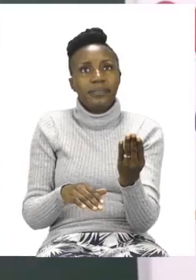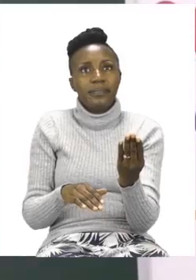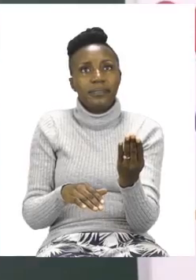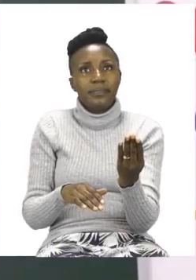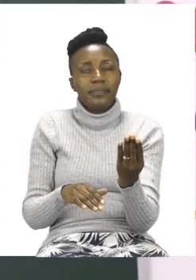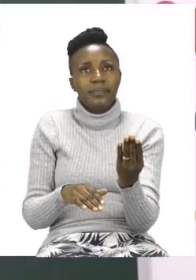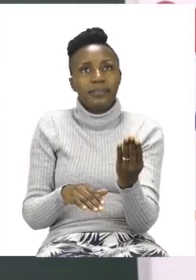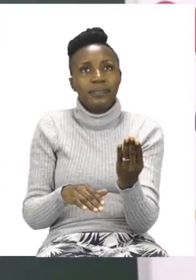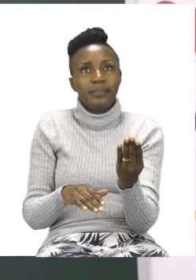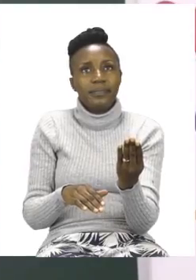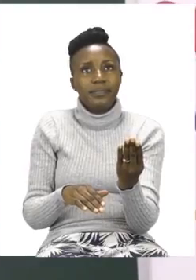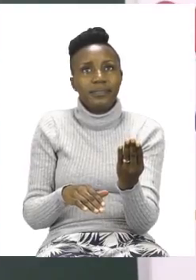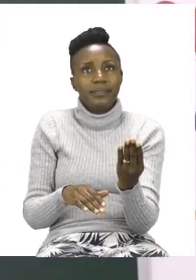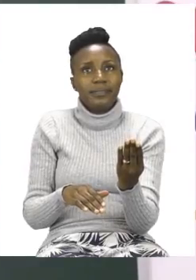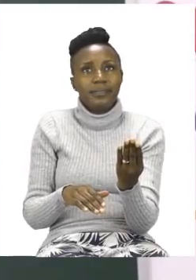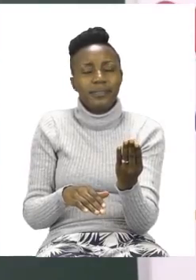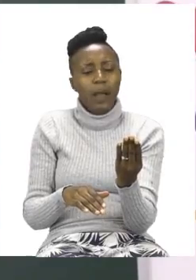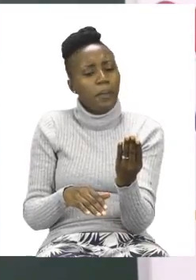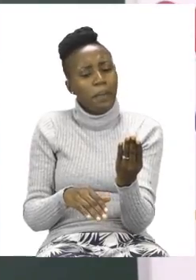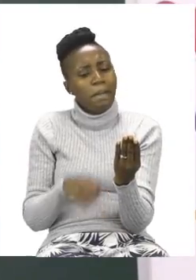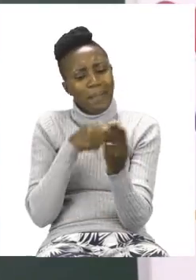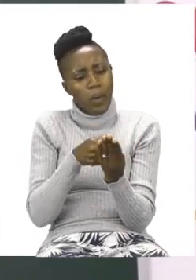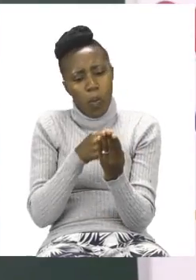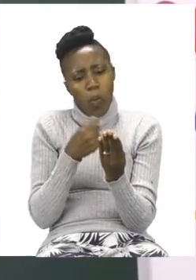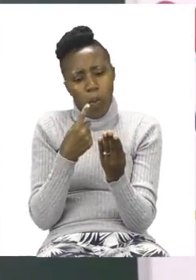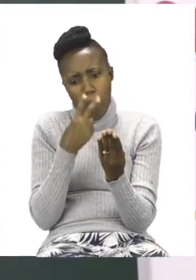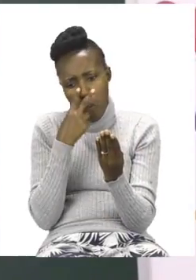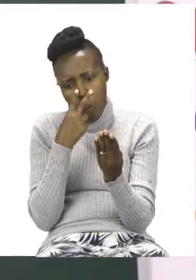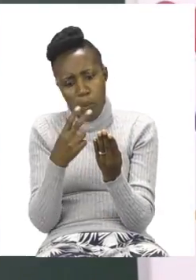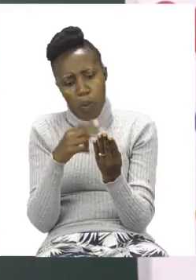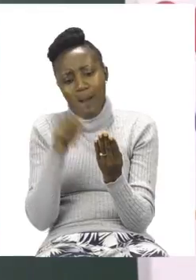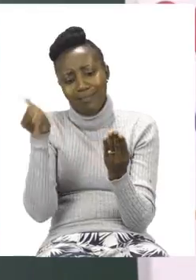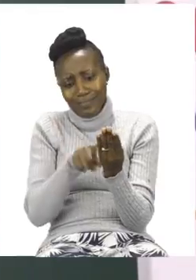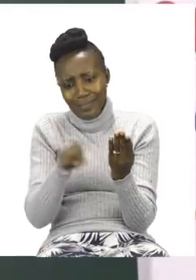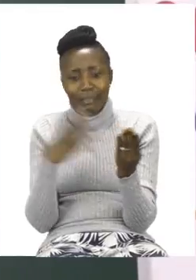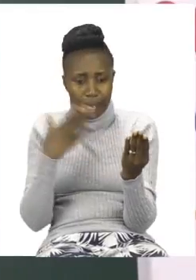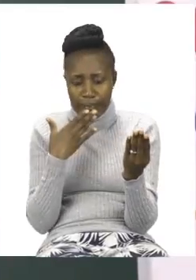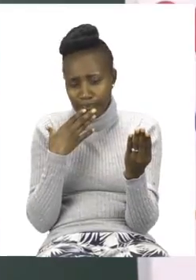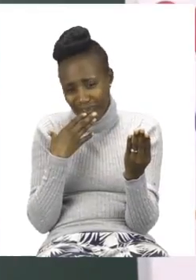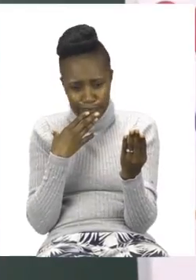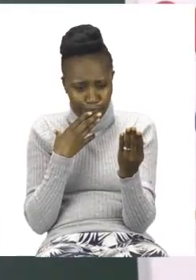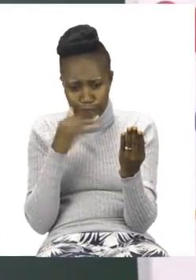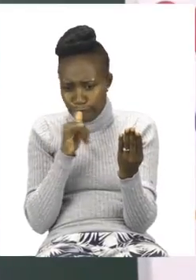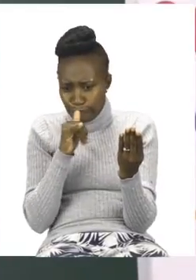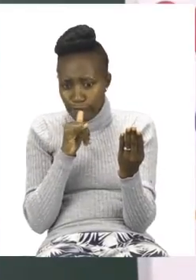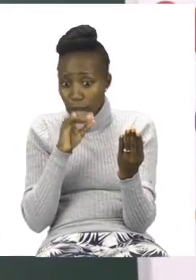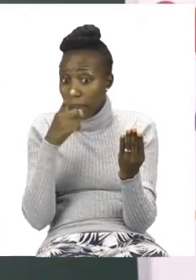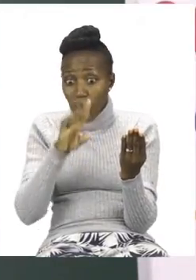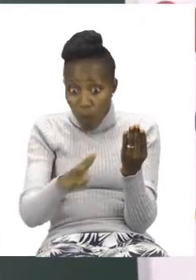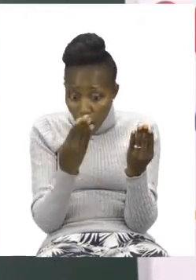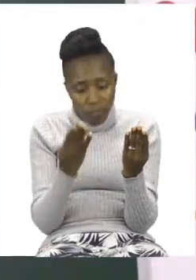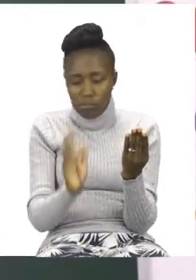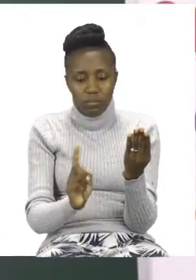And then my job after that is to see if I can't find the matching picture. So